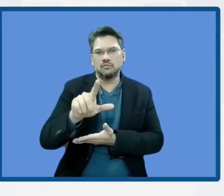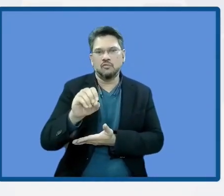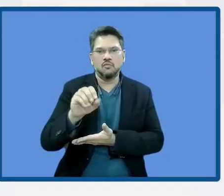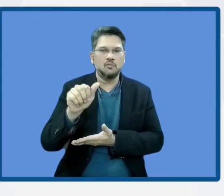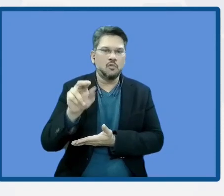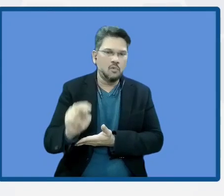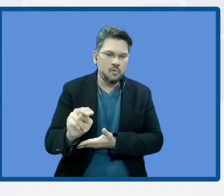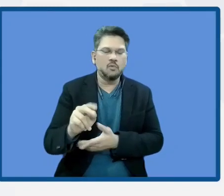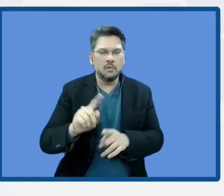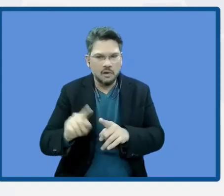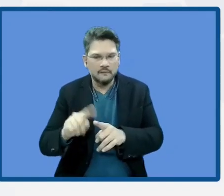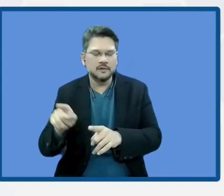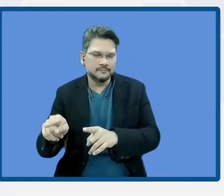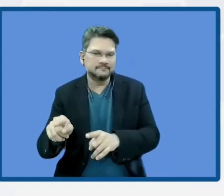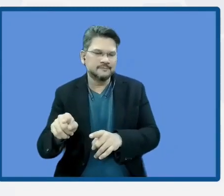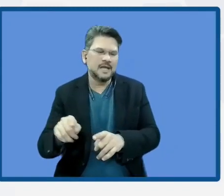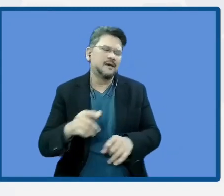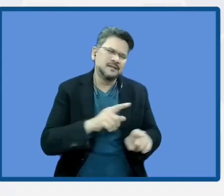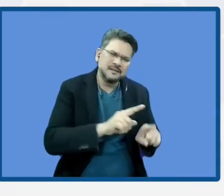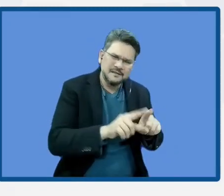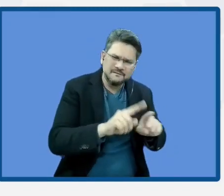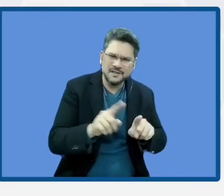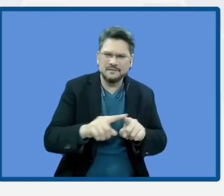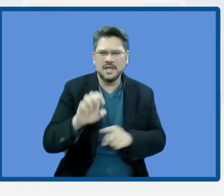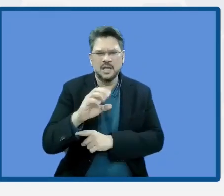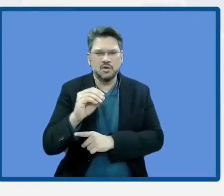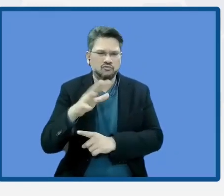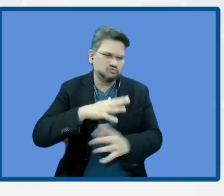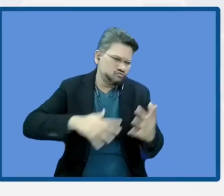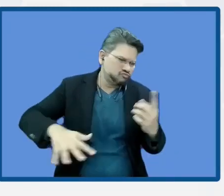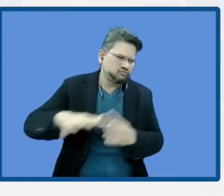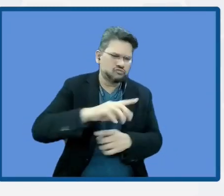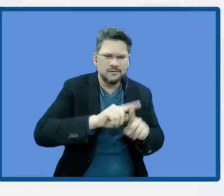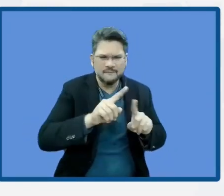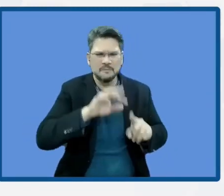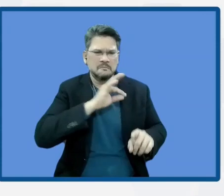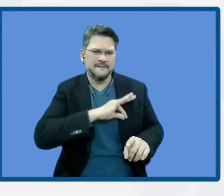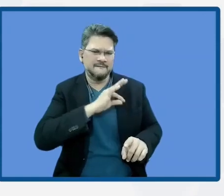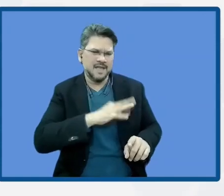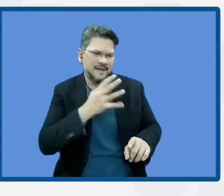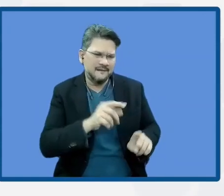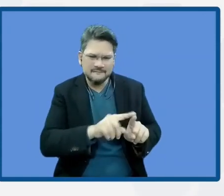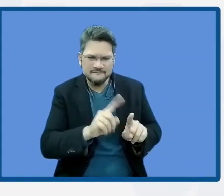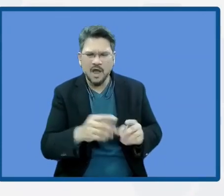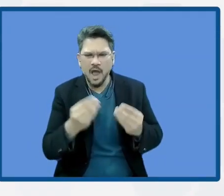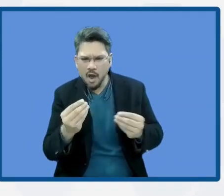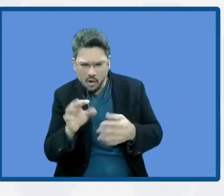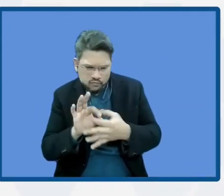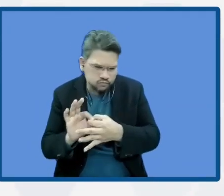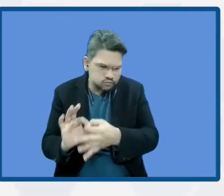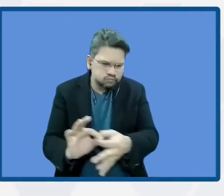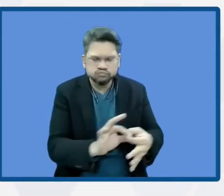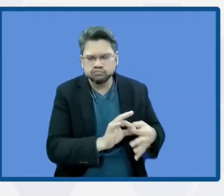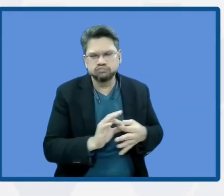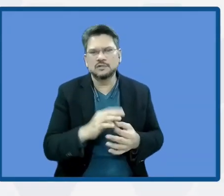to link the different benefits of the ecosystems. This is another working line that we are